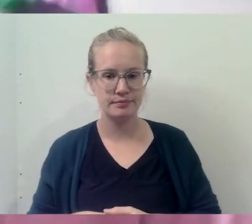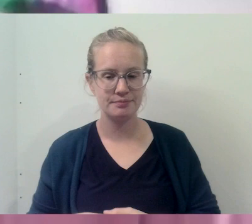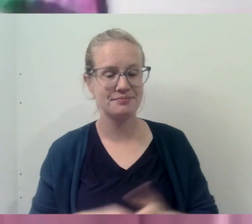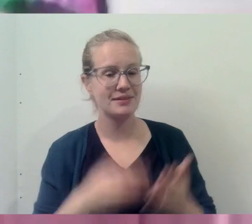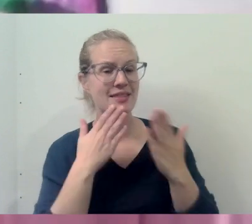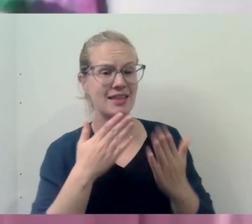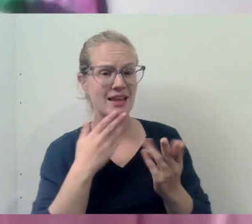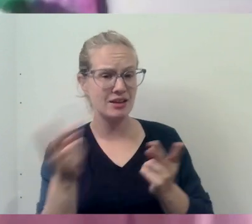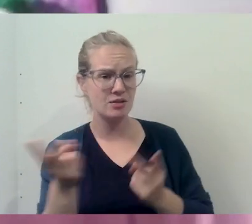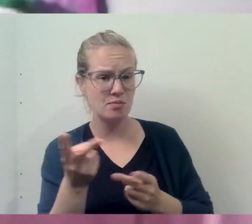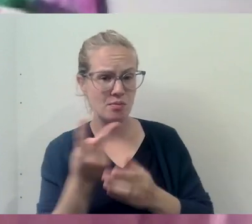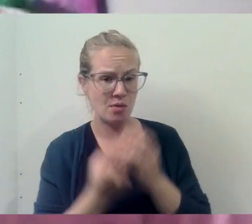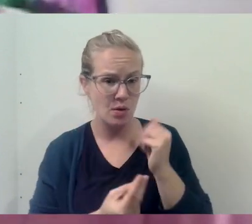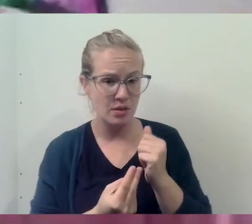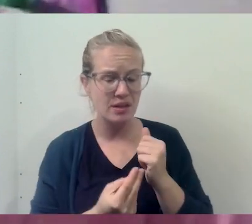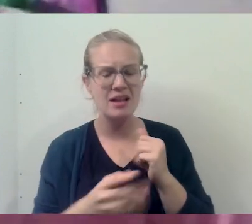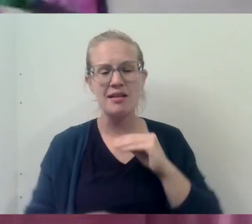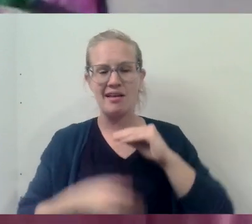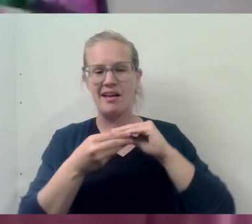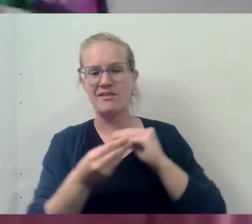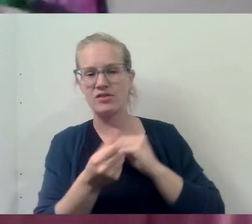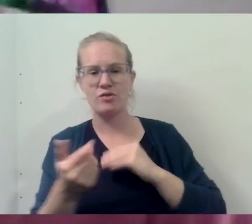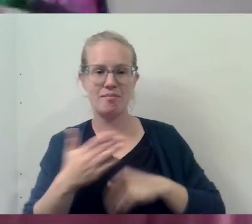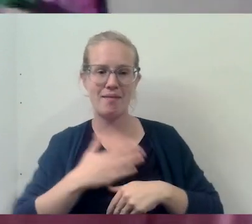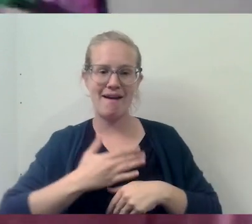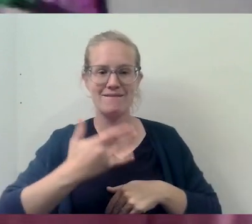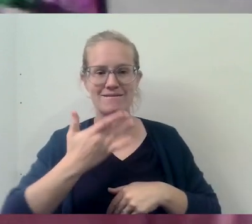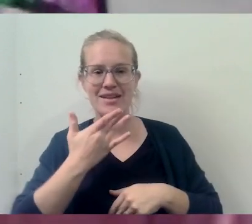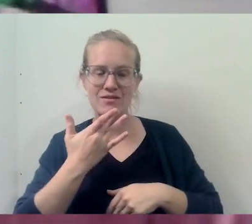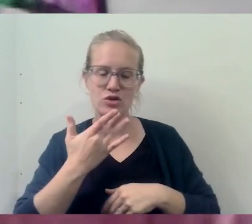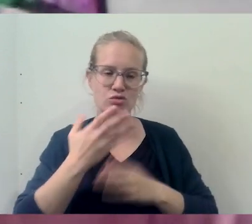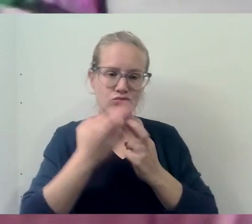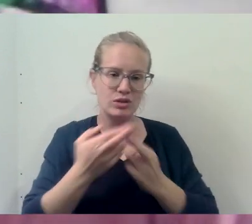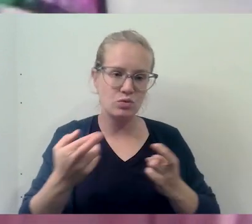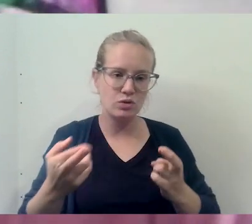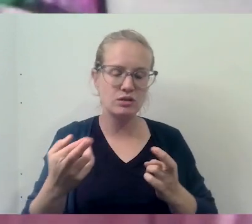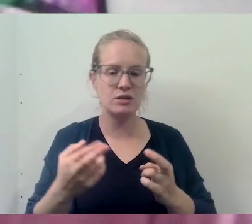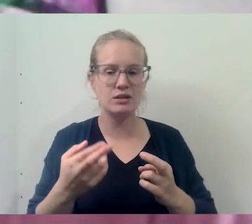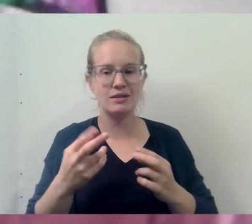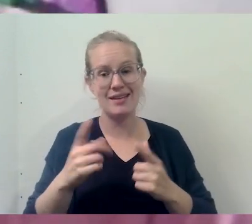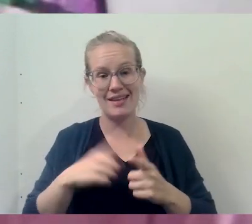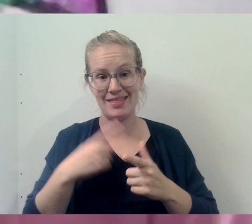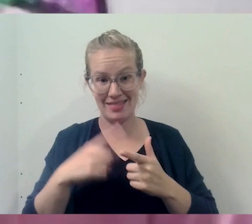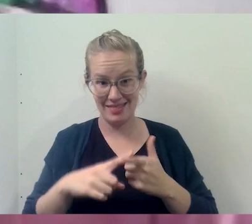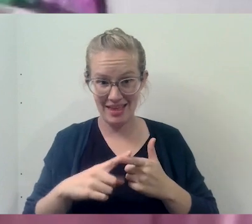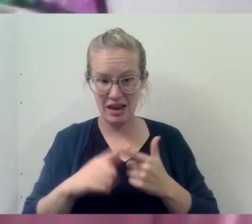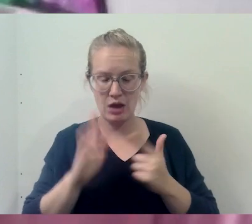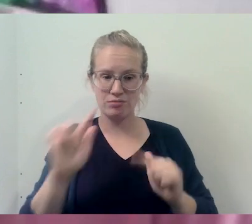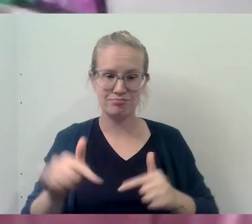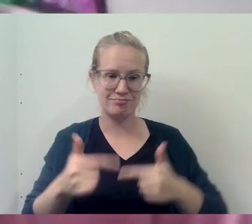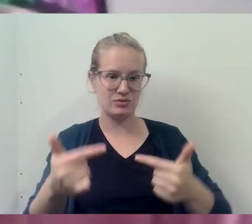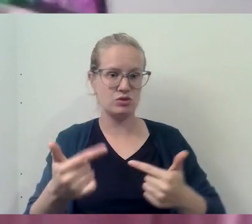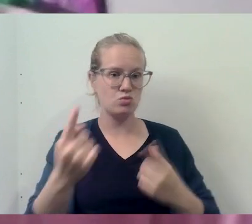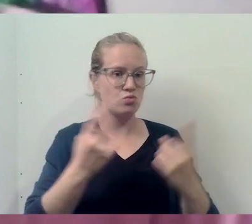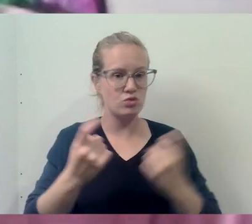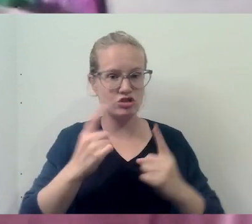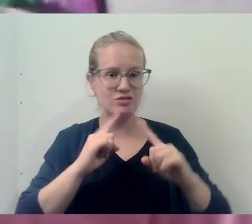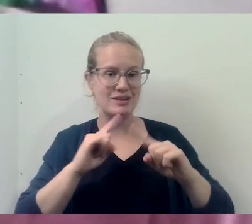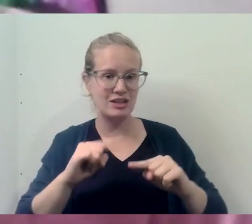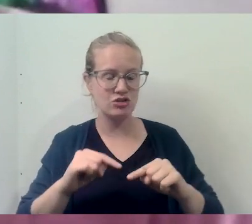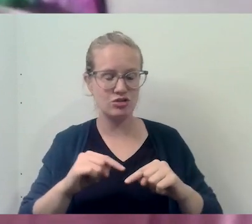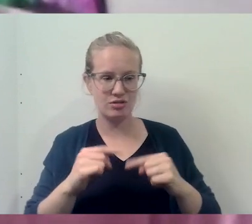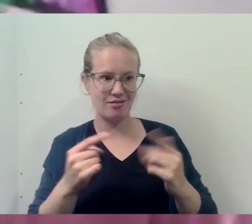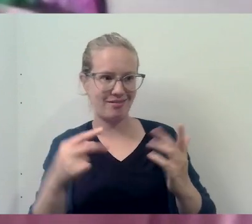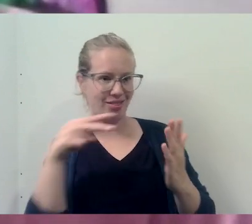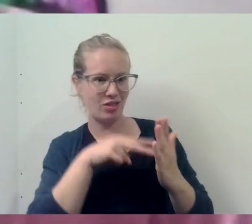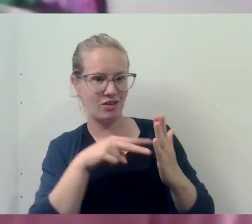Thank you both. Um, I'll add just a few of my favorite go-to resources, and then I'm going to go into the Q and a bank